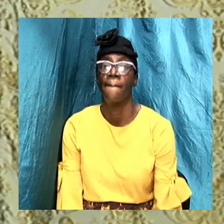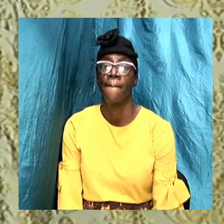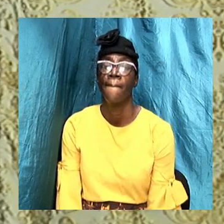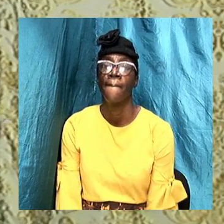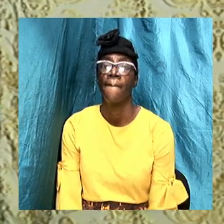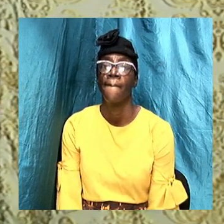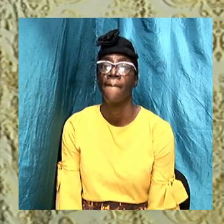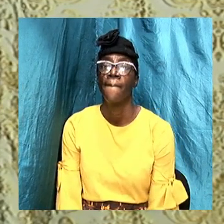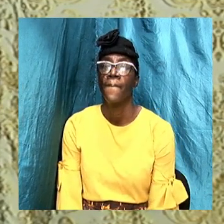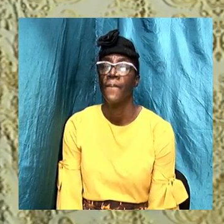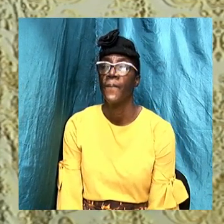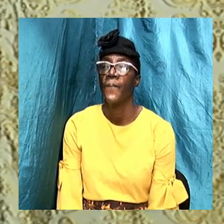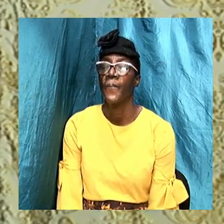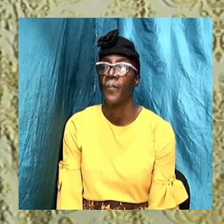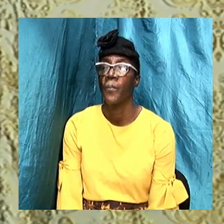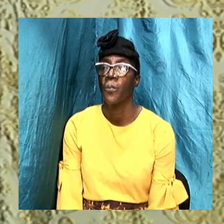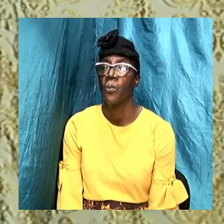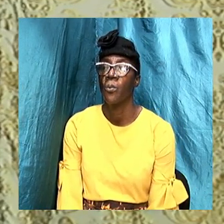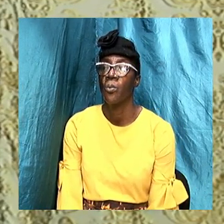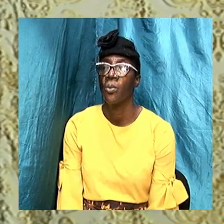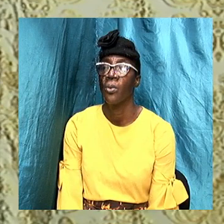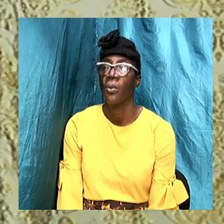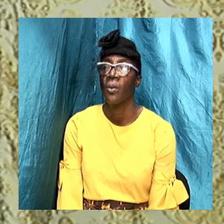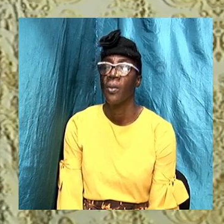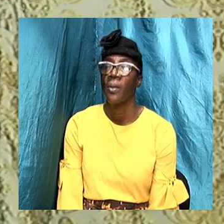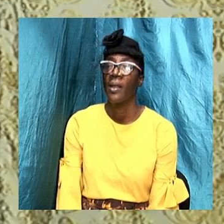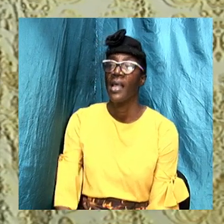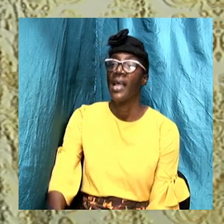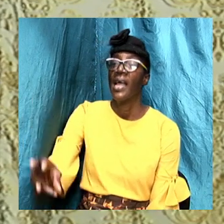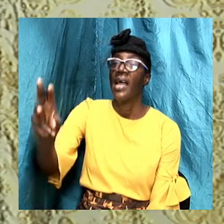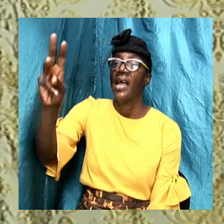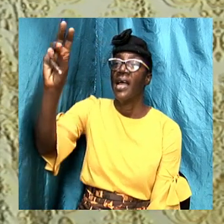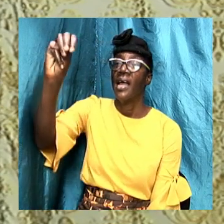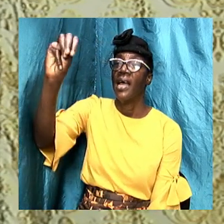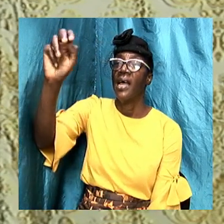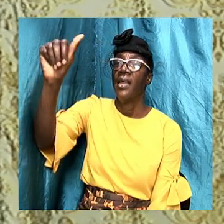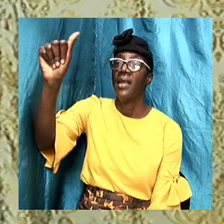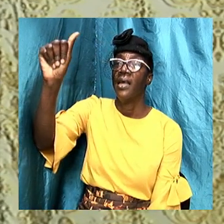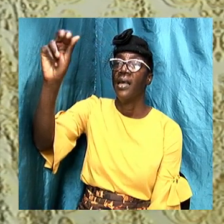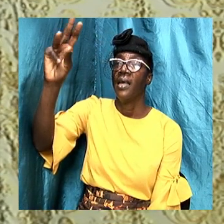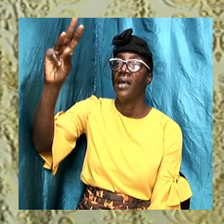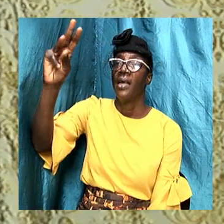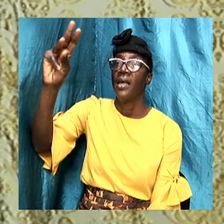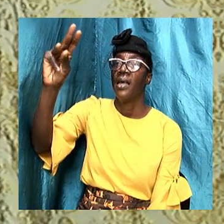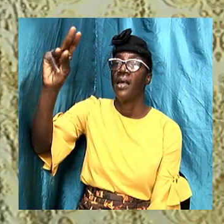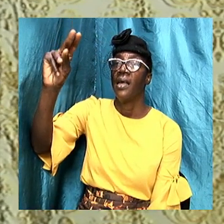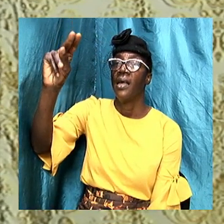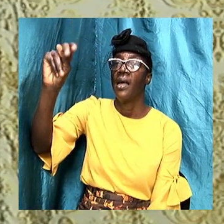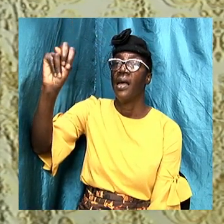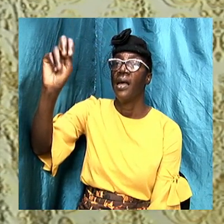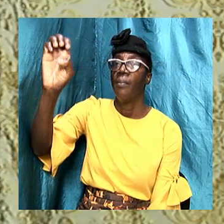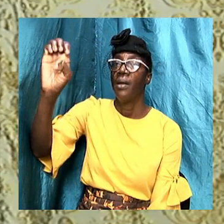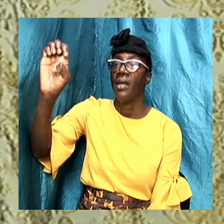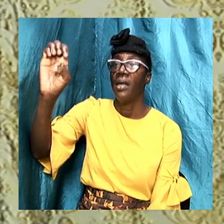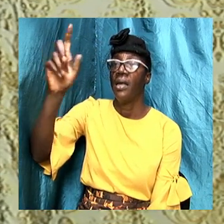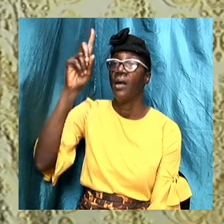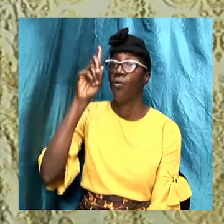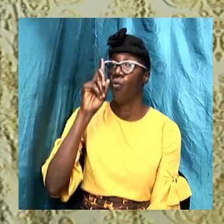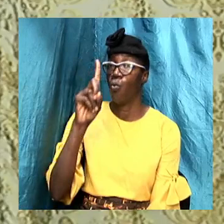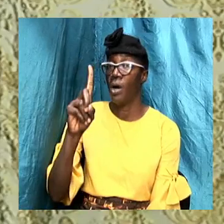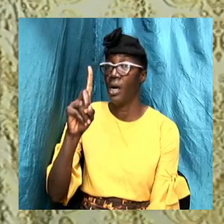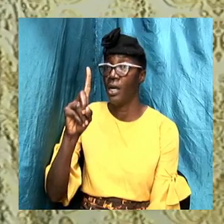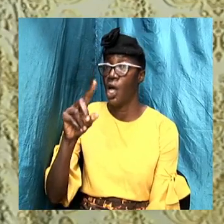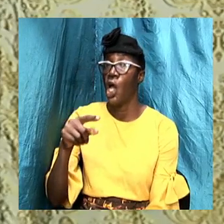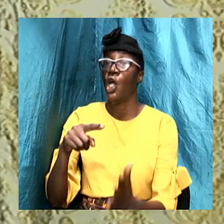so because the word name there is singular it indicates that the